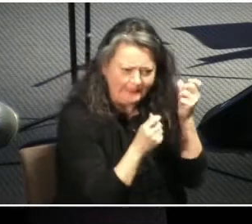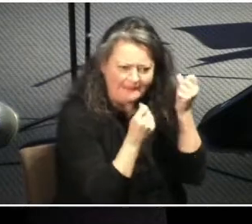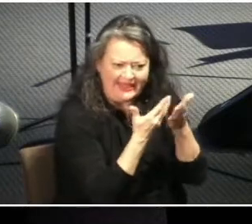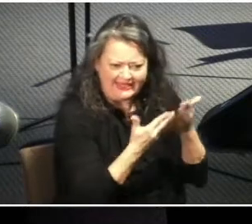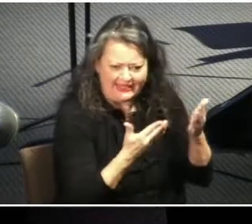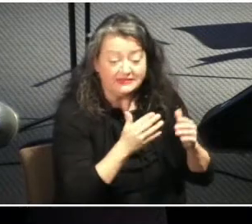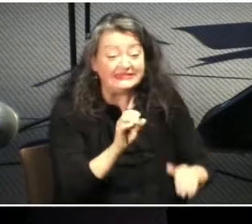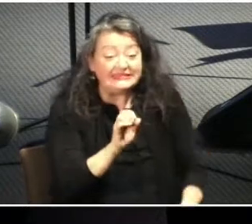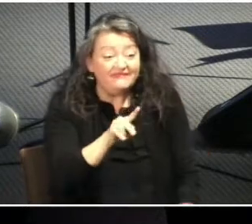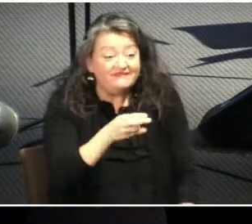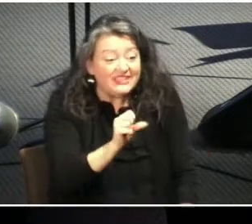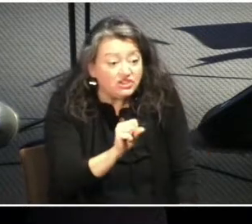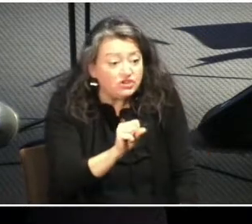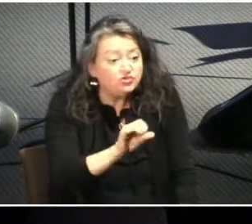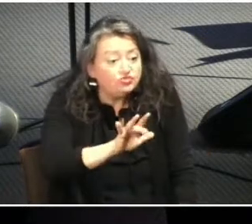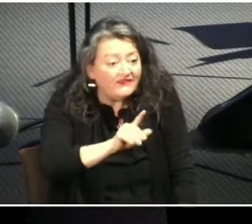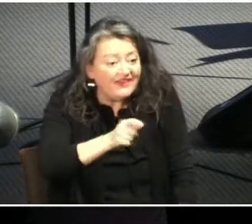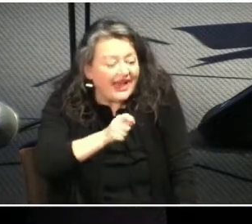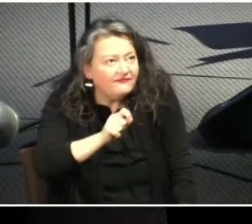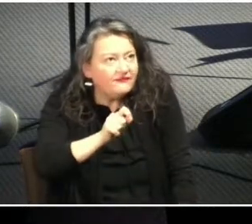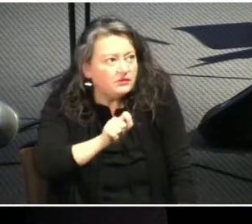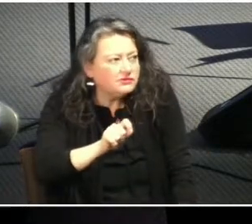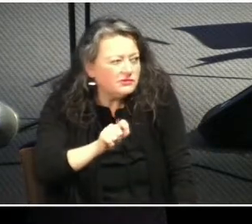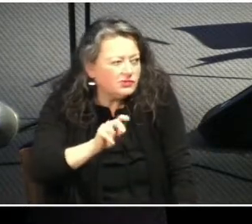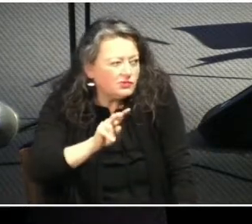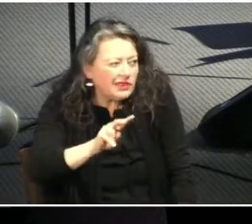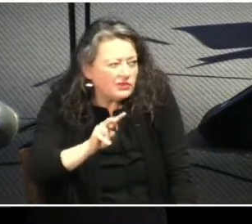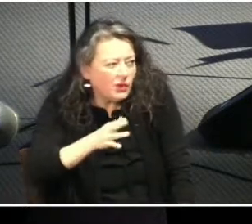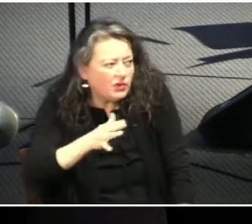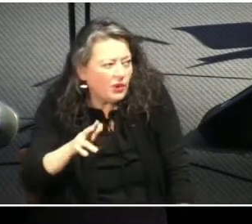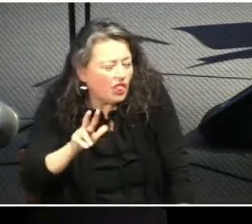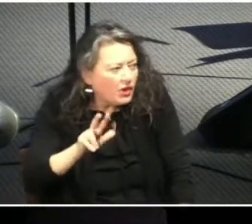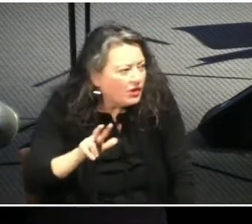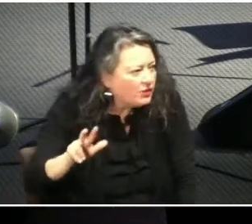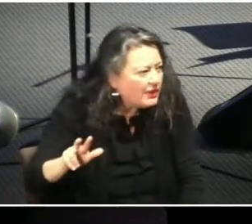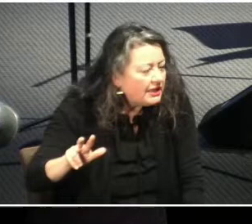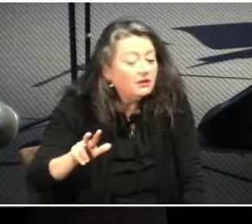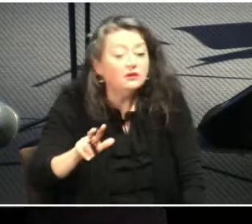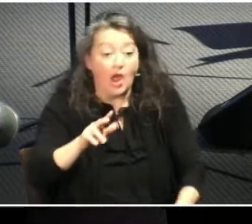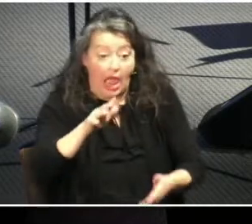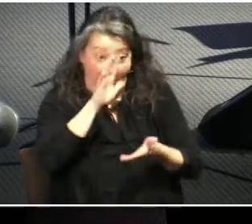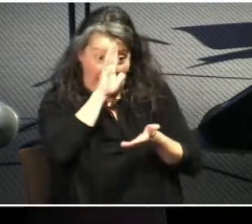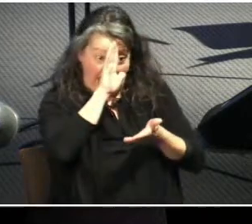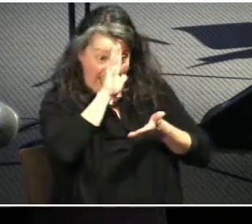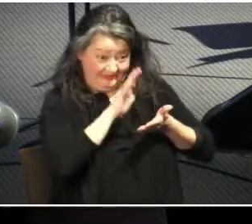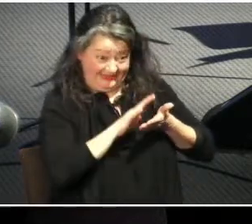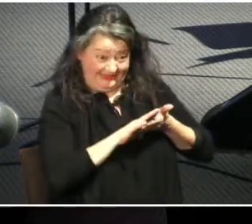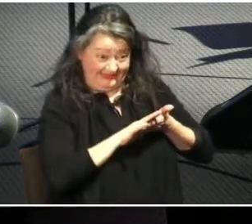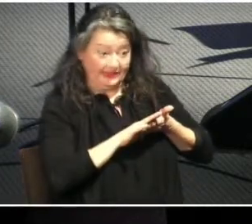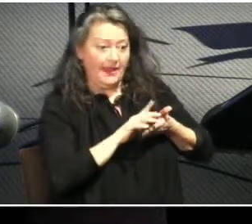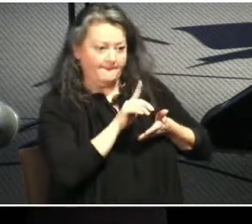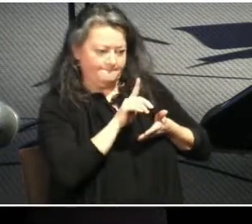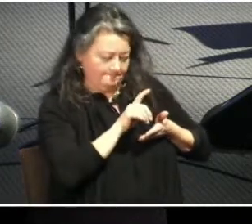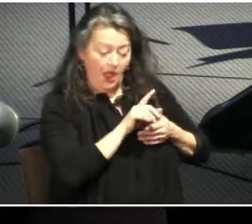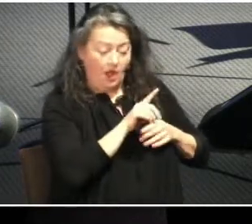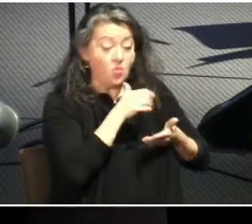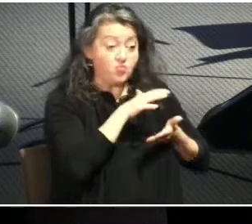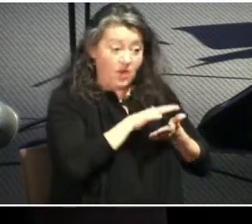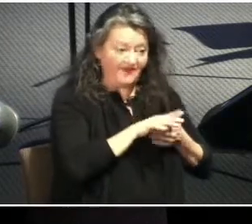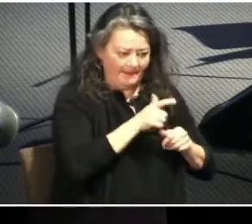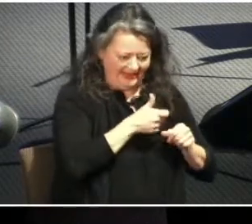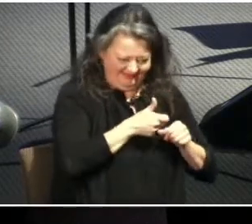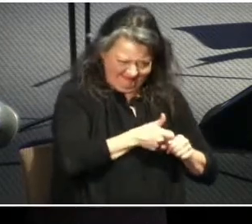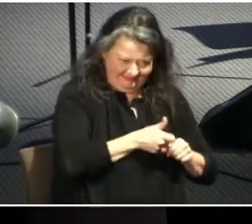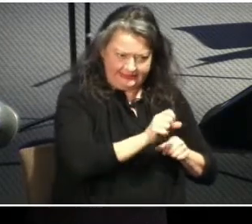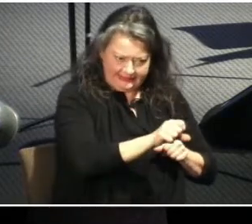22 to 33. Yes, wives are to submit to husbands and respect them in that passage. But husbands have five